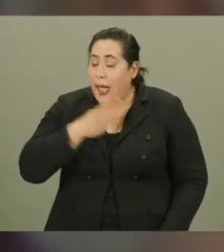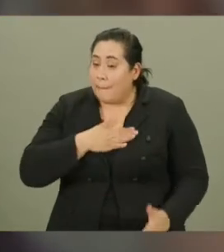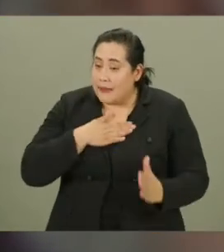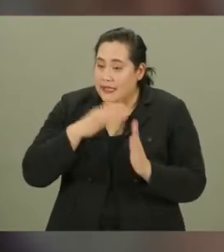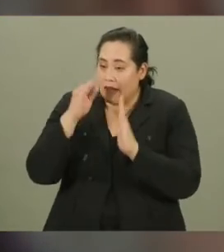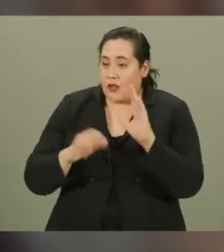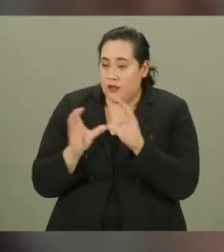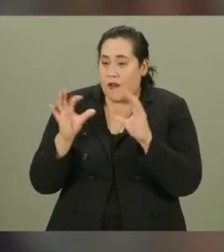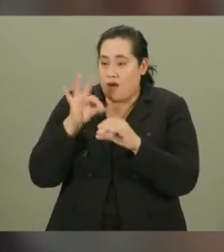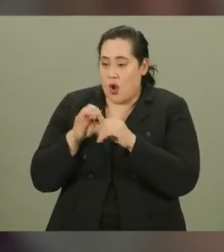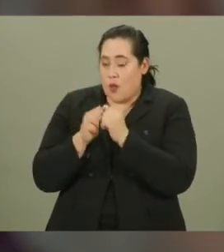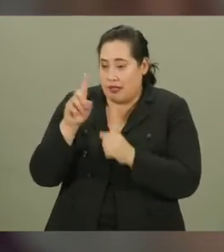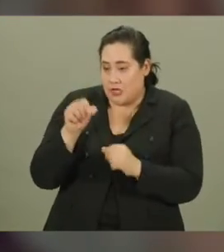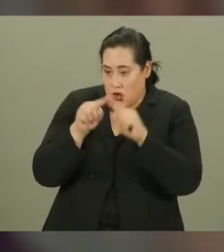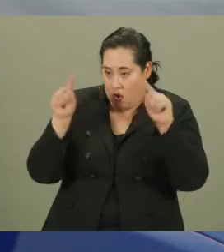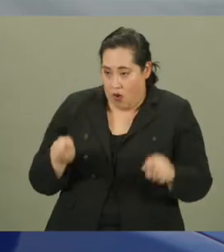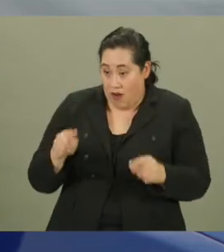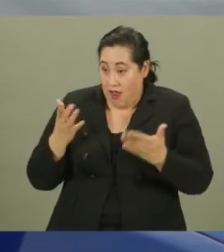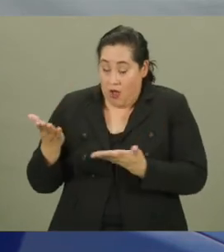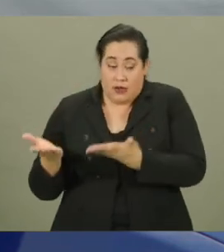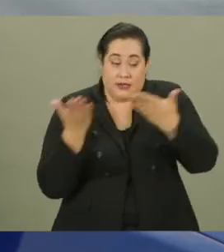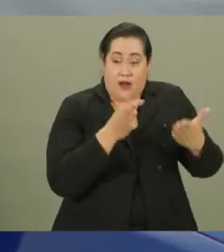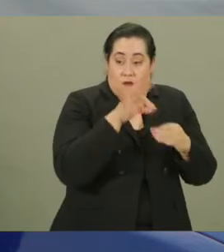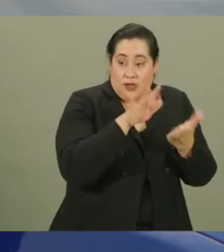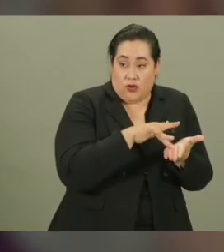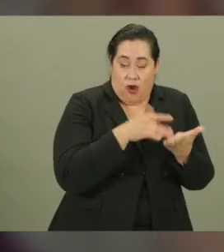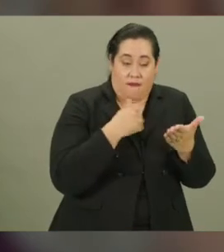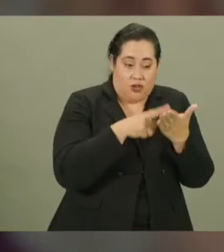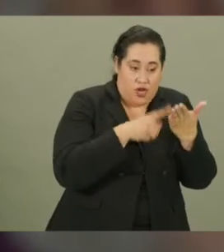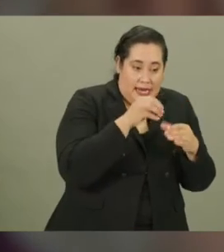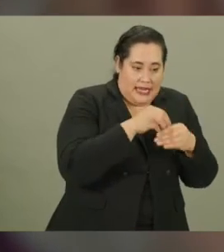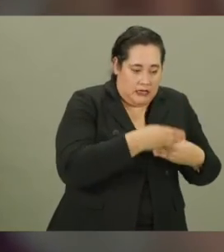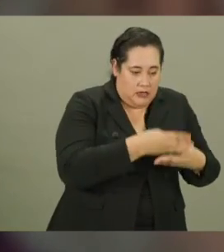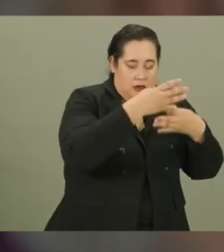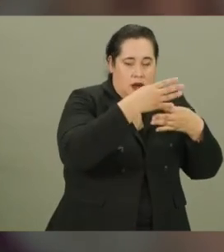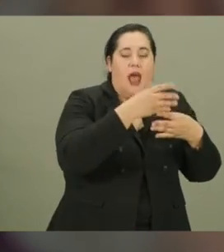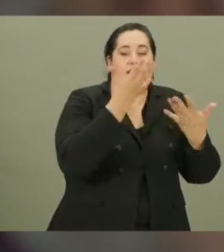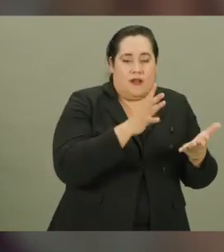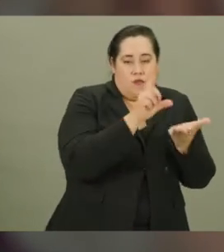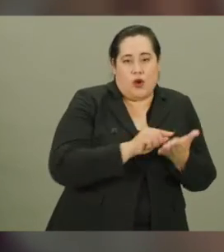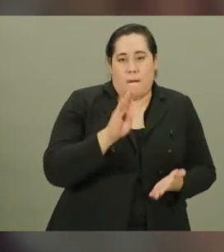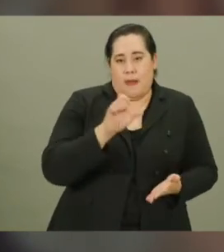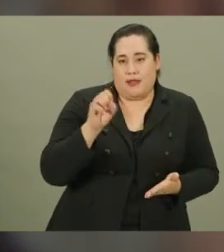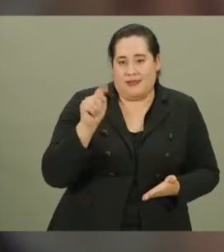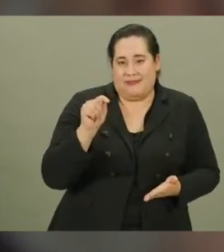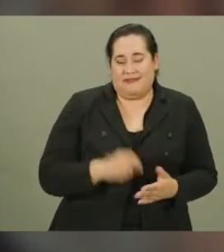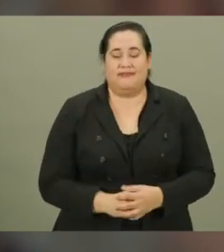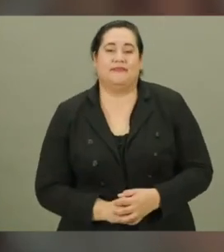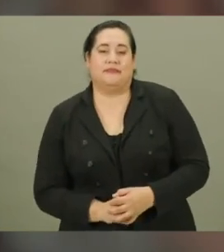Hi, please fill out the Certification of Voters with Disabilities card and then I will take that into the vote center and have a check-in clerk pull up your information and print out your ballot.